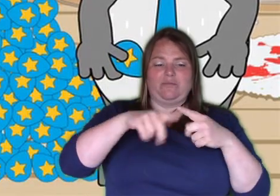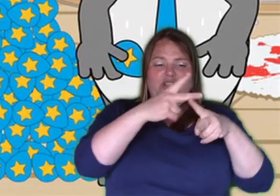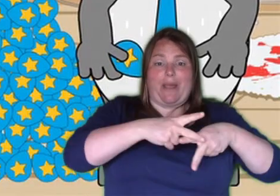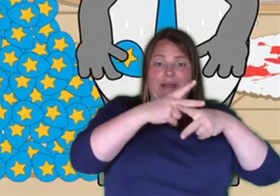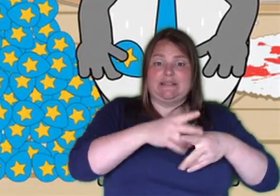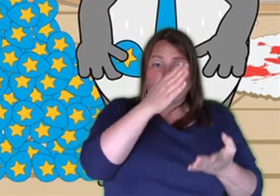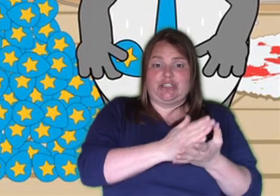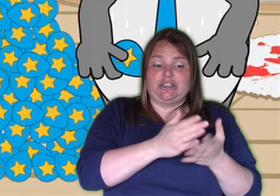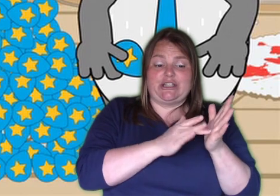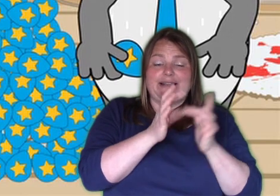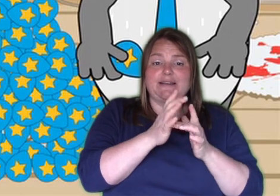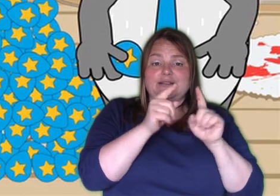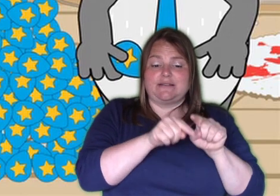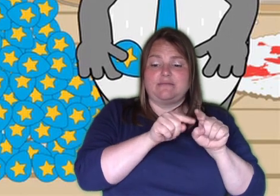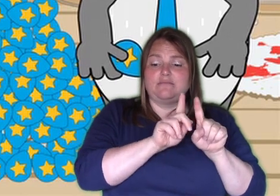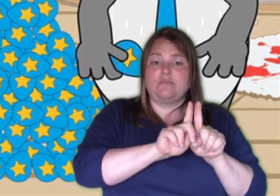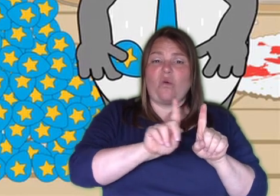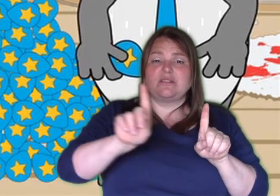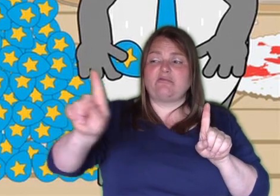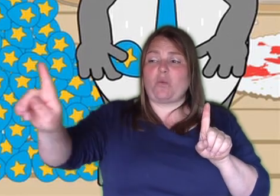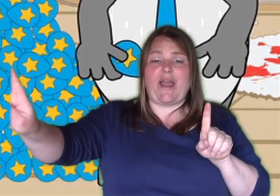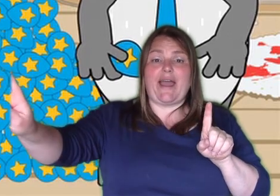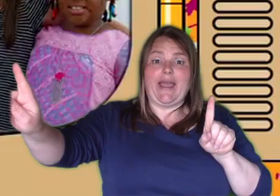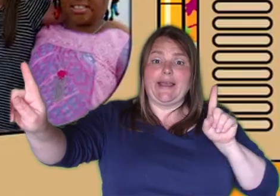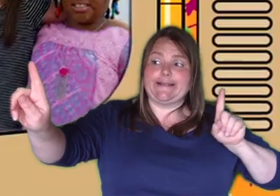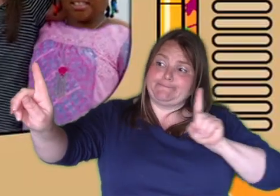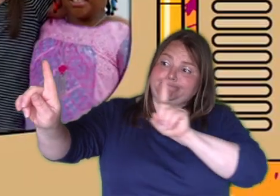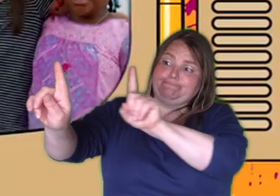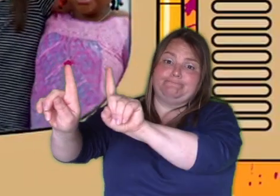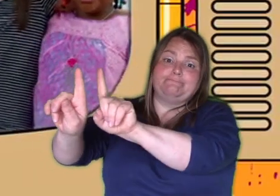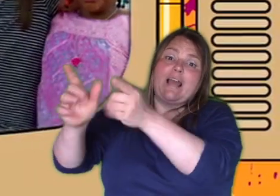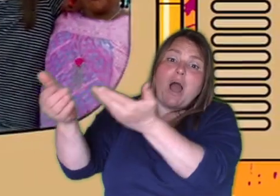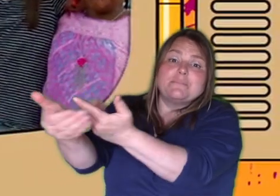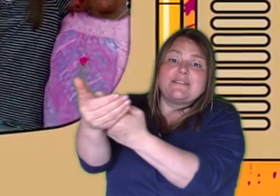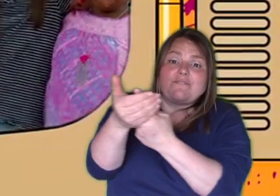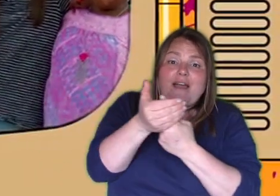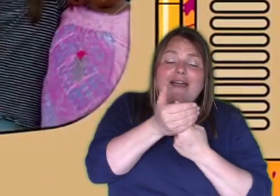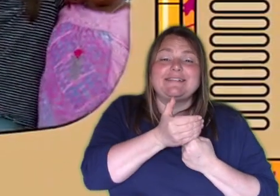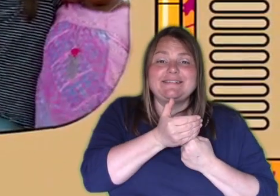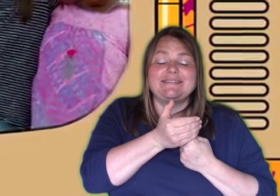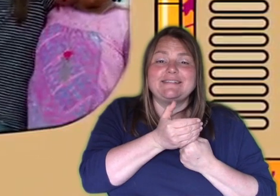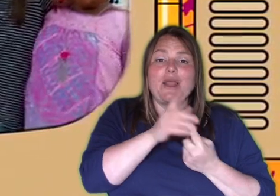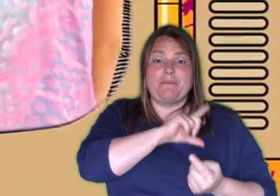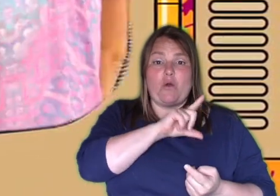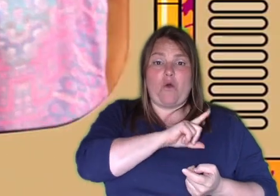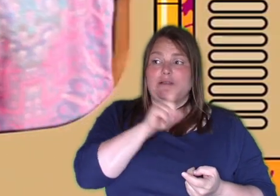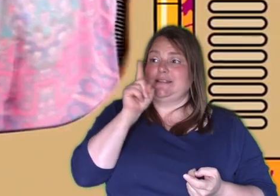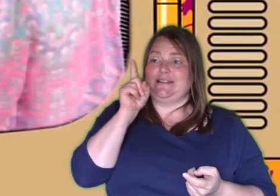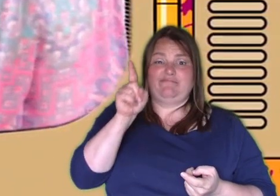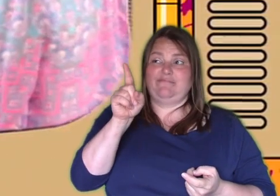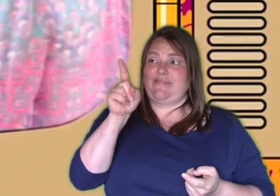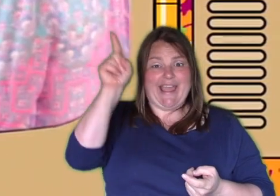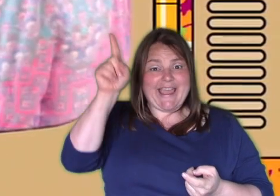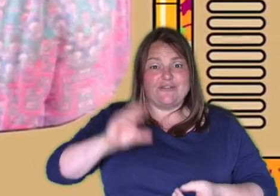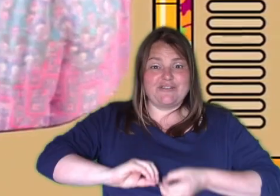Jesus, he always comes to find us because he's custom-made each one of us. The Bible tells